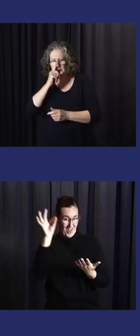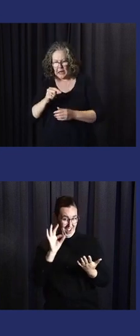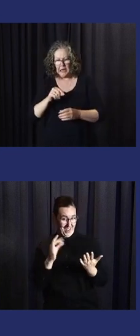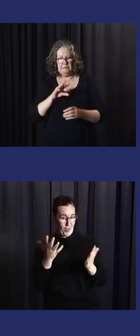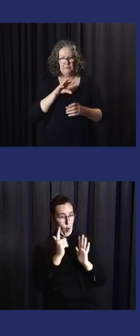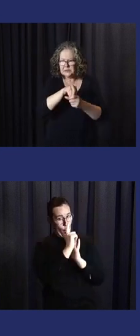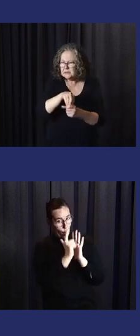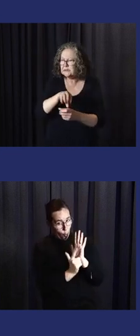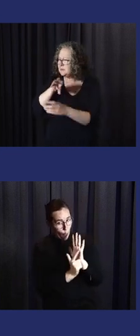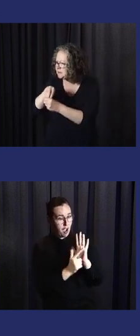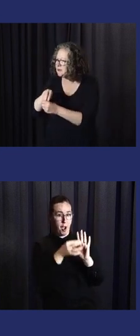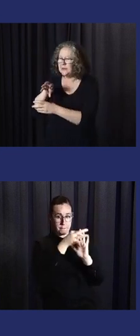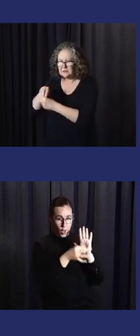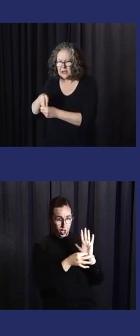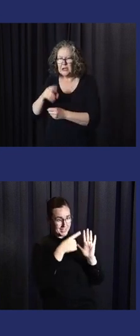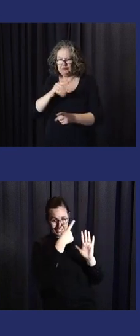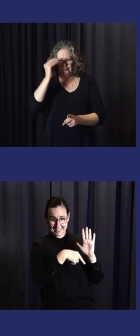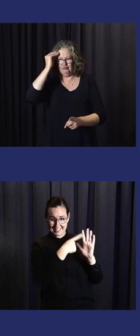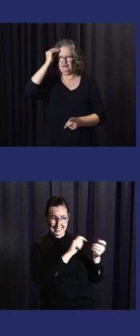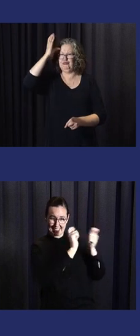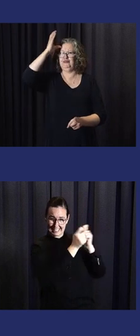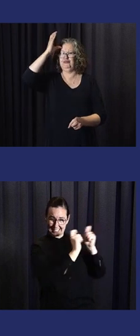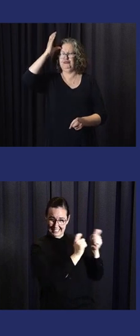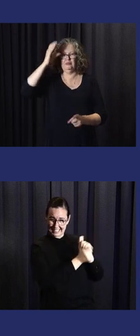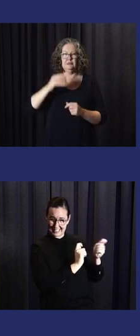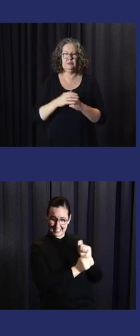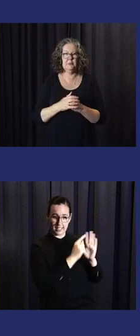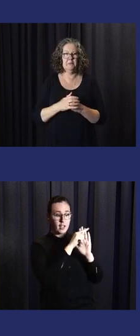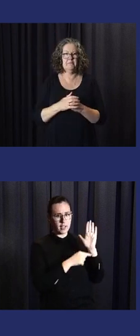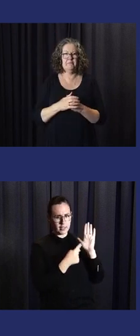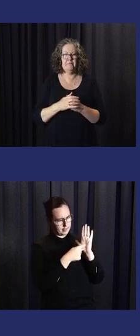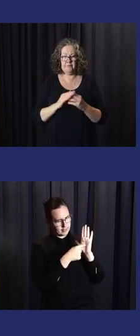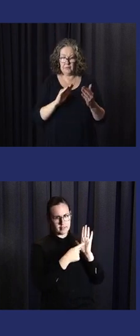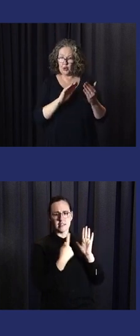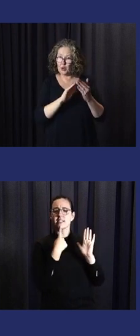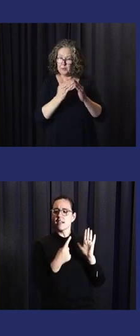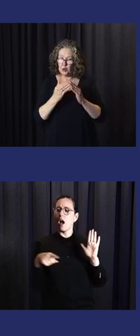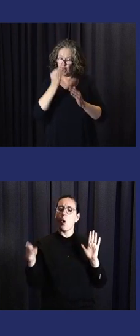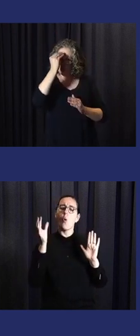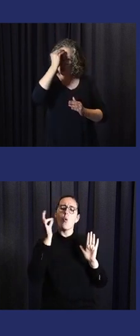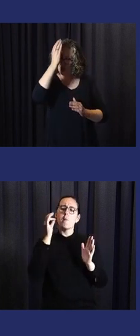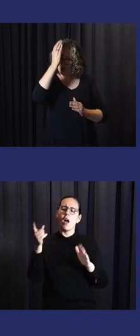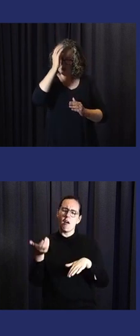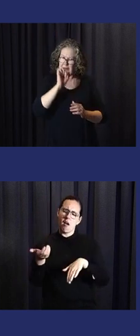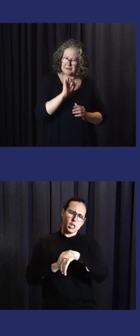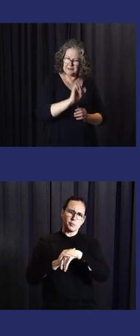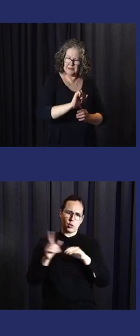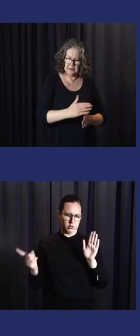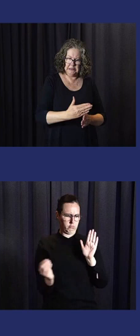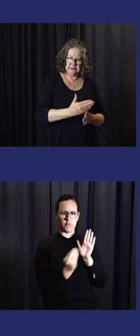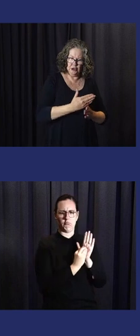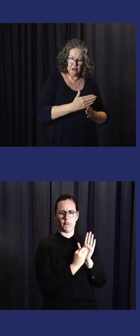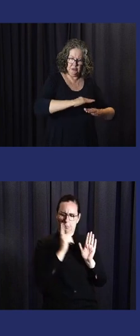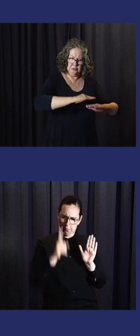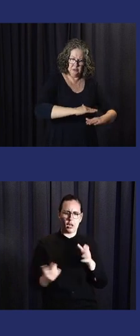actually can continue to build women's participation and build on the expertise. We need to unlock the